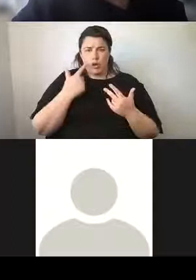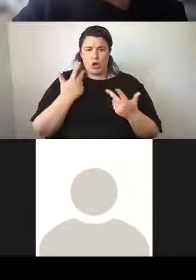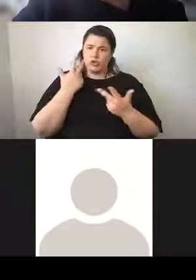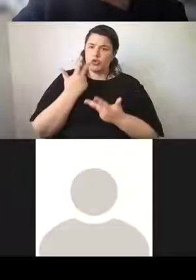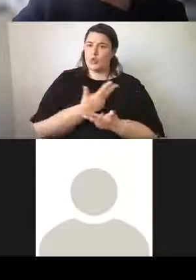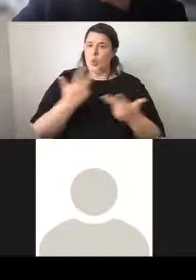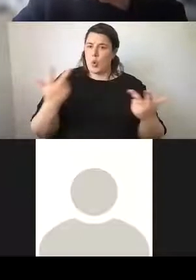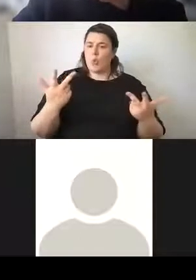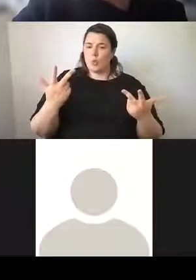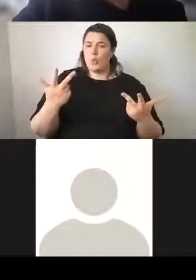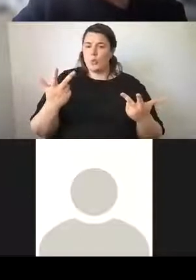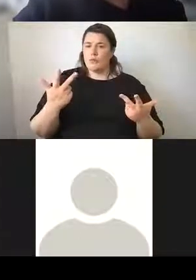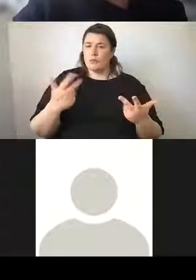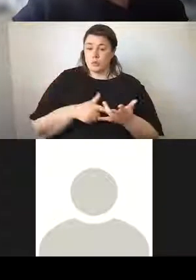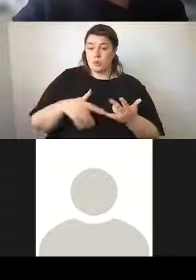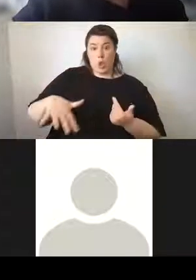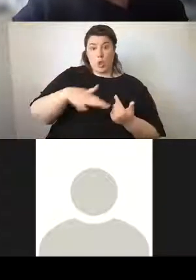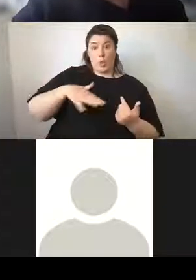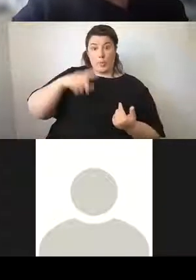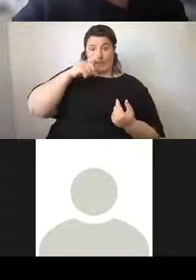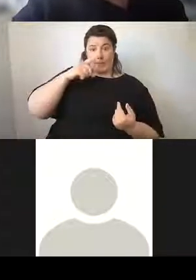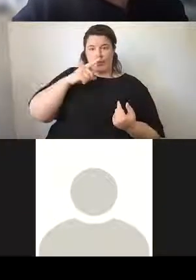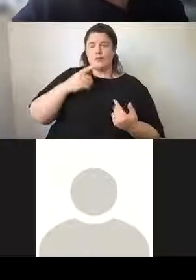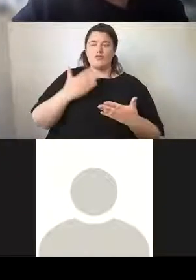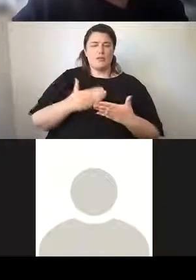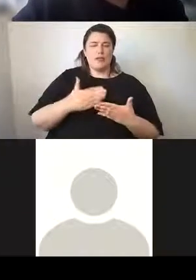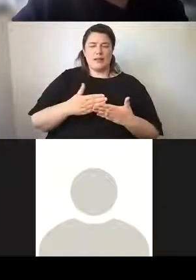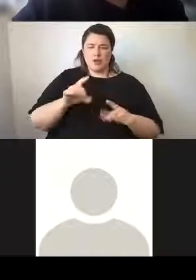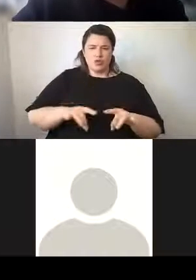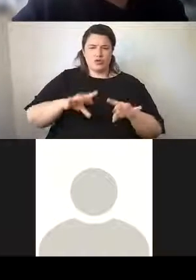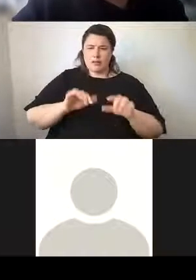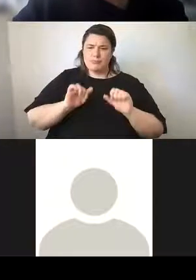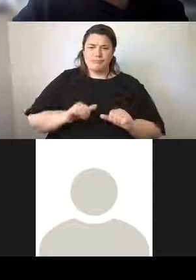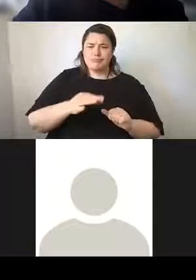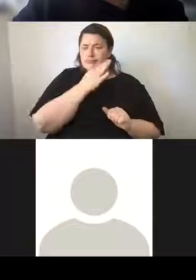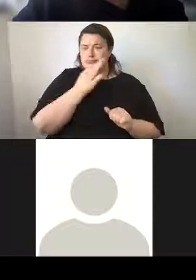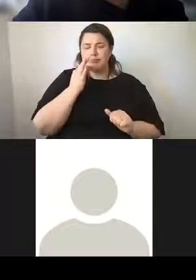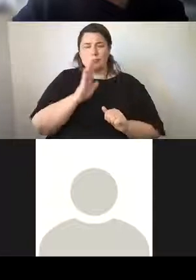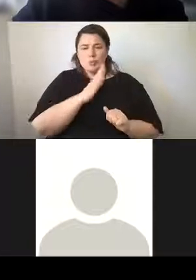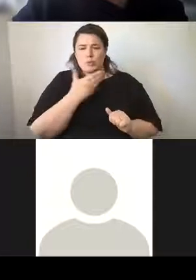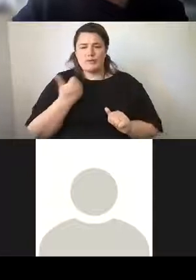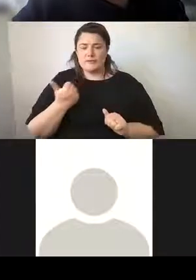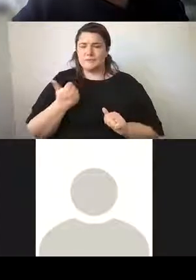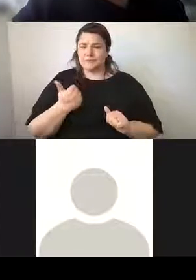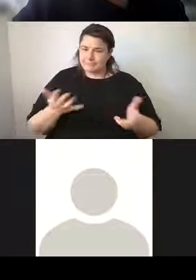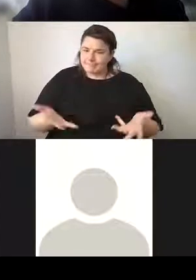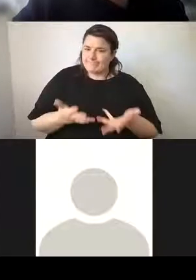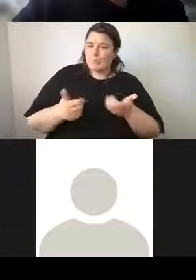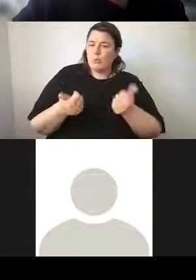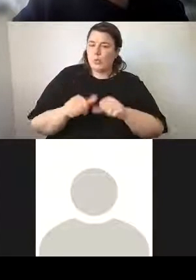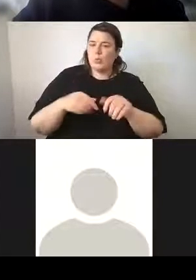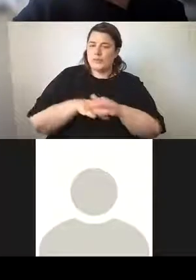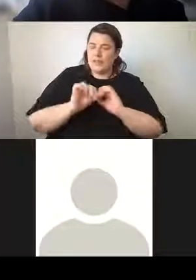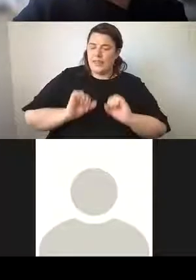to locals the beauty in Australian flora and encourage them to use that in their